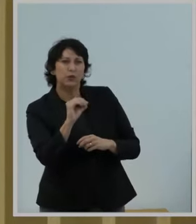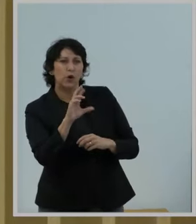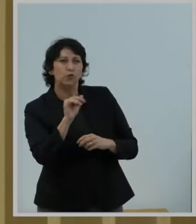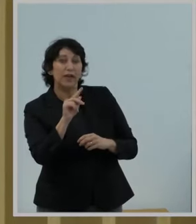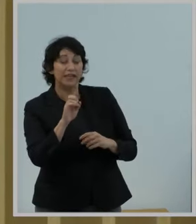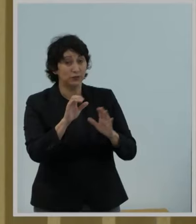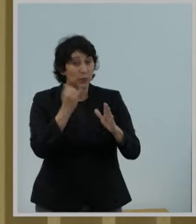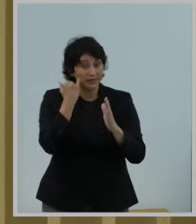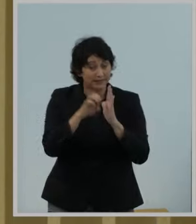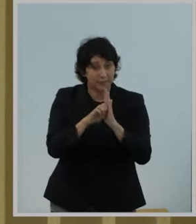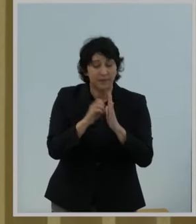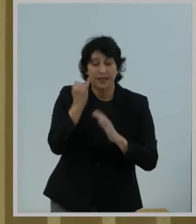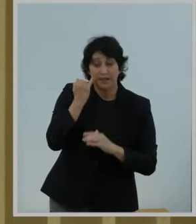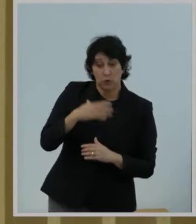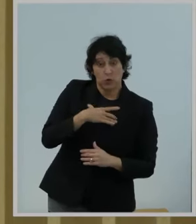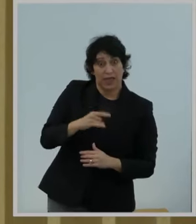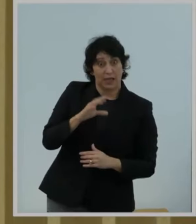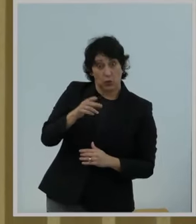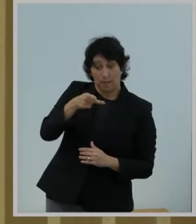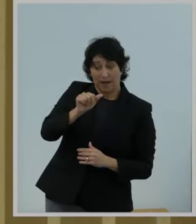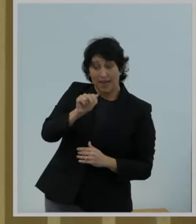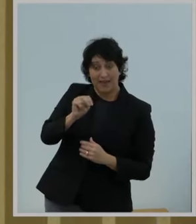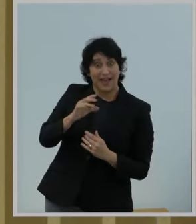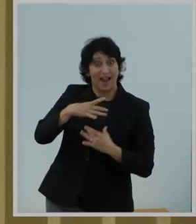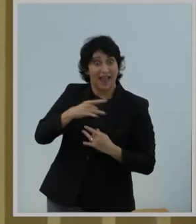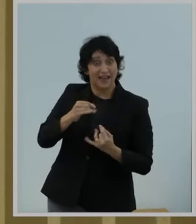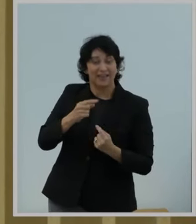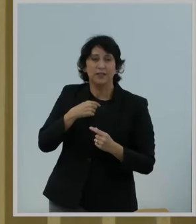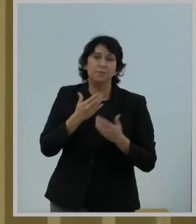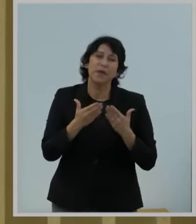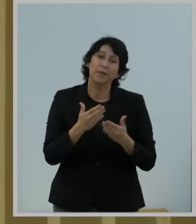you like your plan, you may not be able to keep your plan.